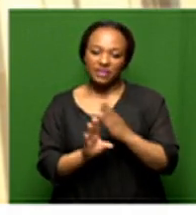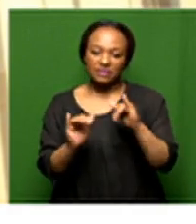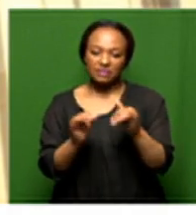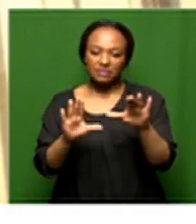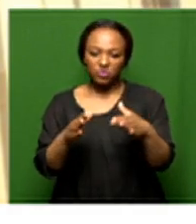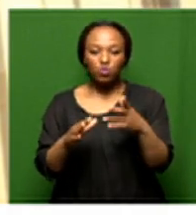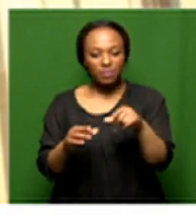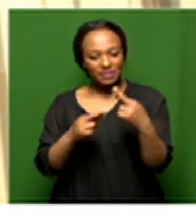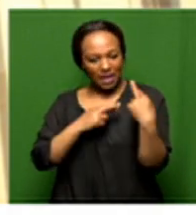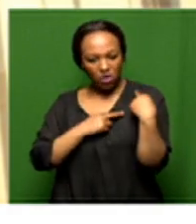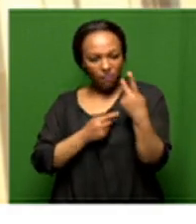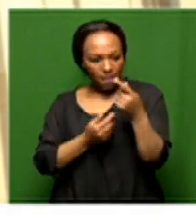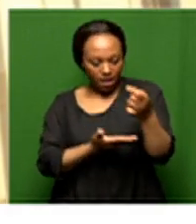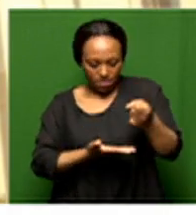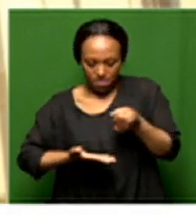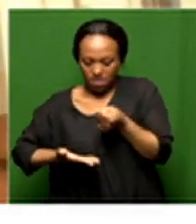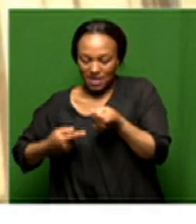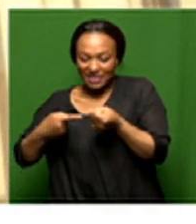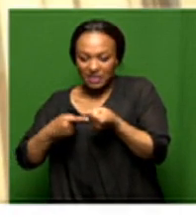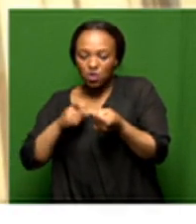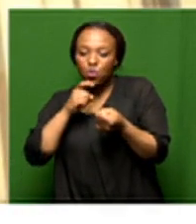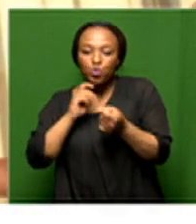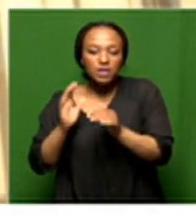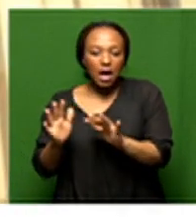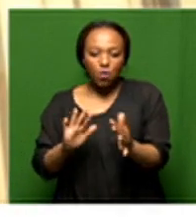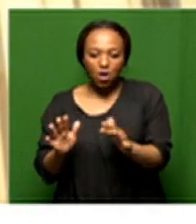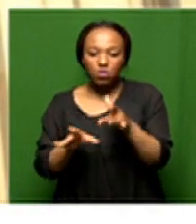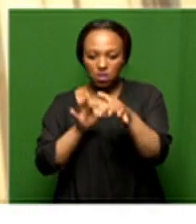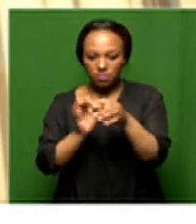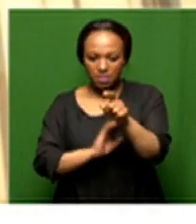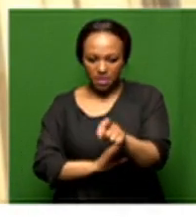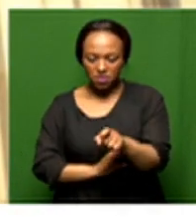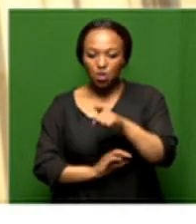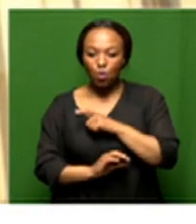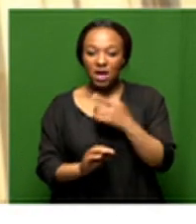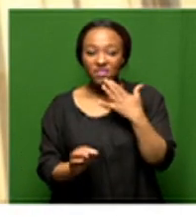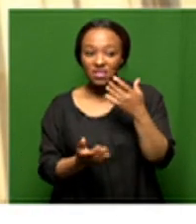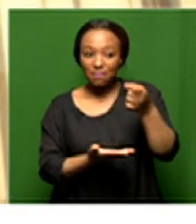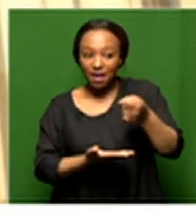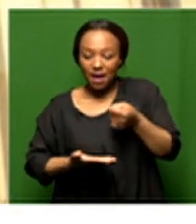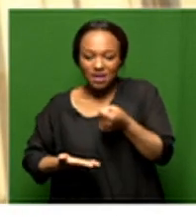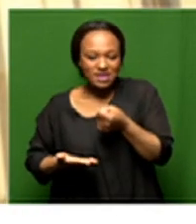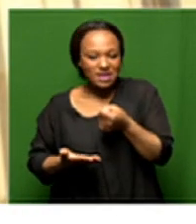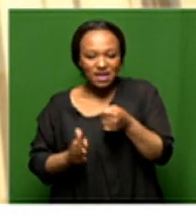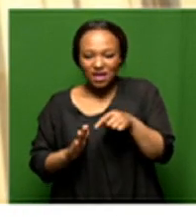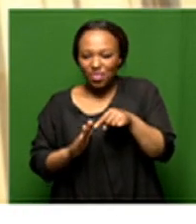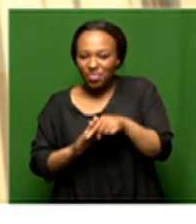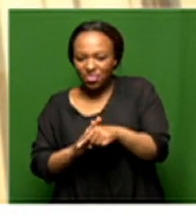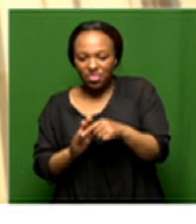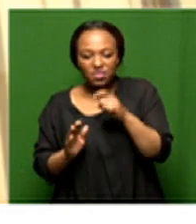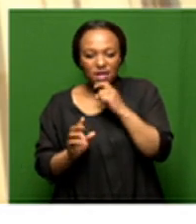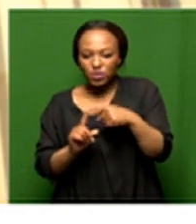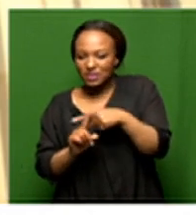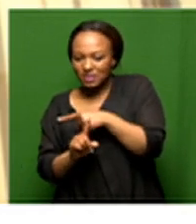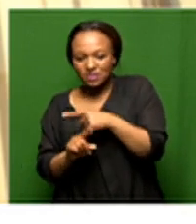to account for for that money yeah otherwise it's the case there's maleficience is going to undermine the the recovery effort like you say